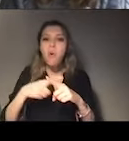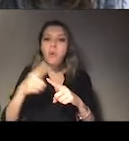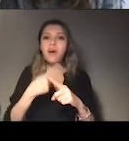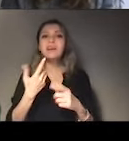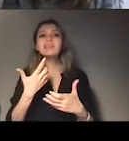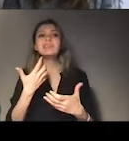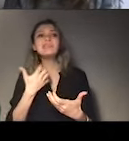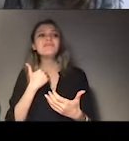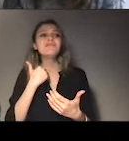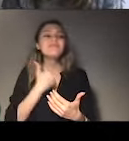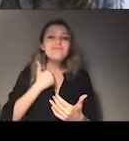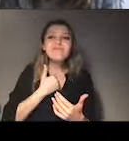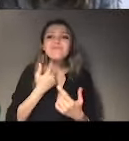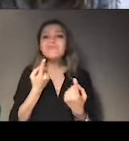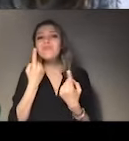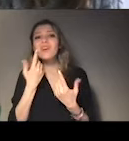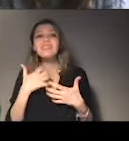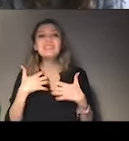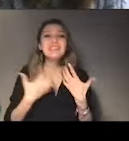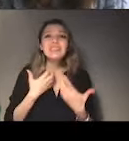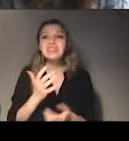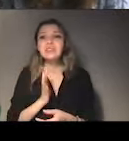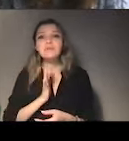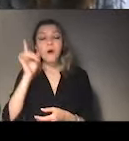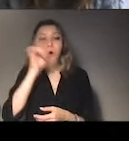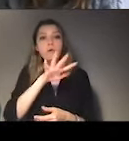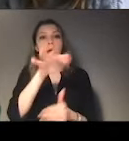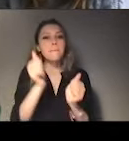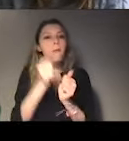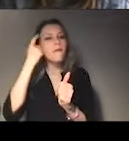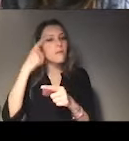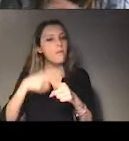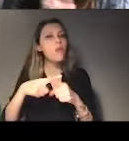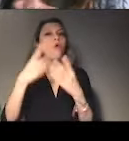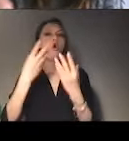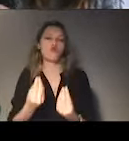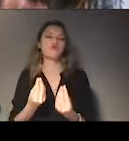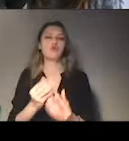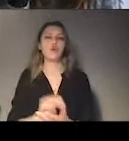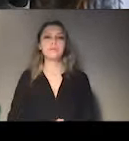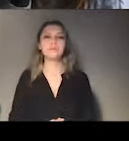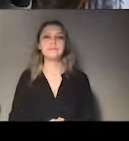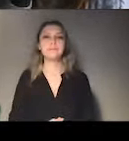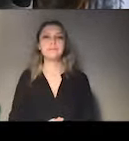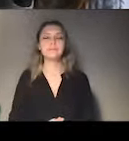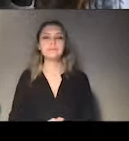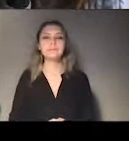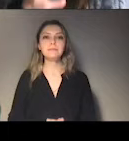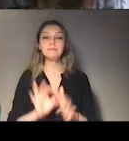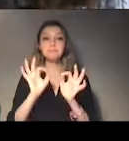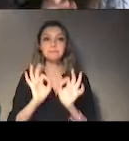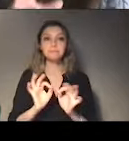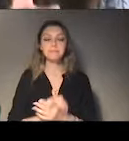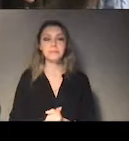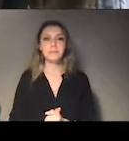because it can help in the collection of data. Something interesting that the coalition in